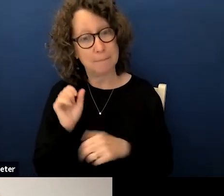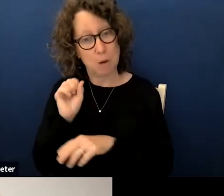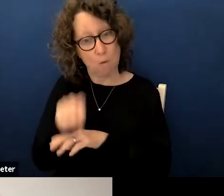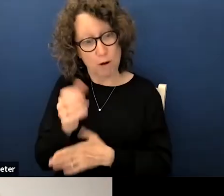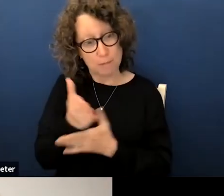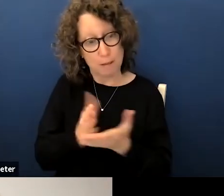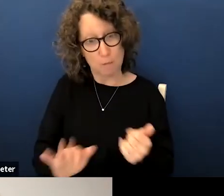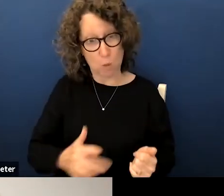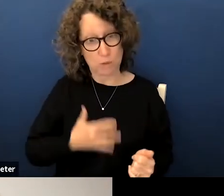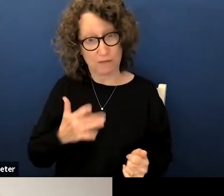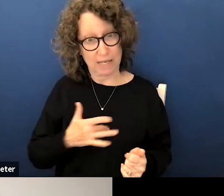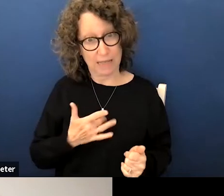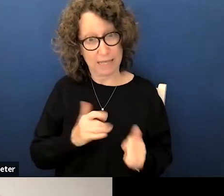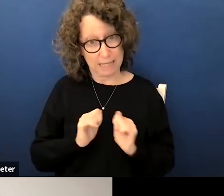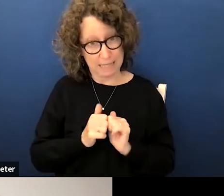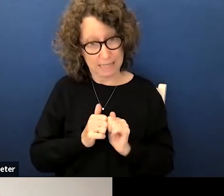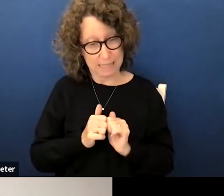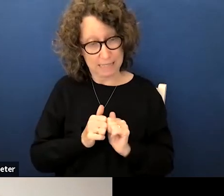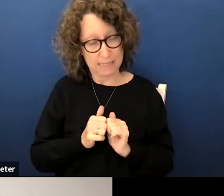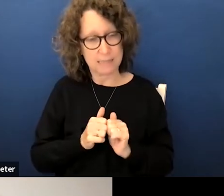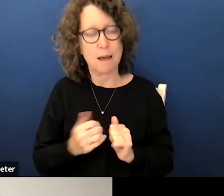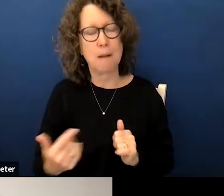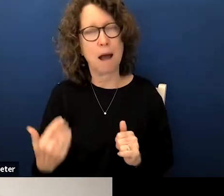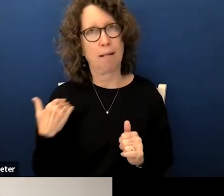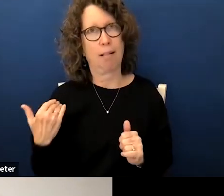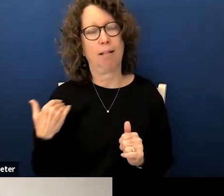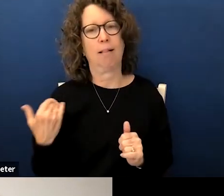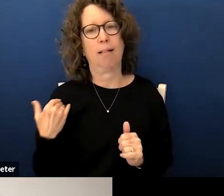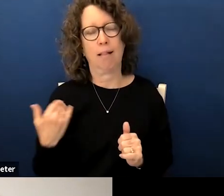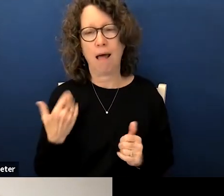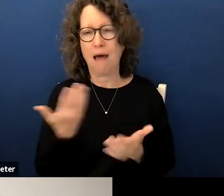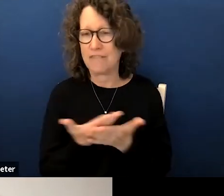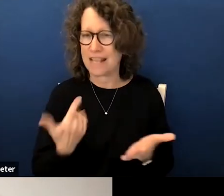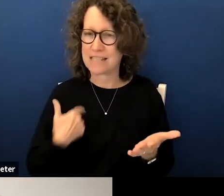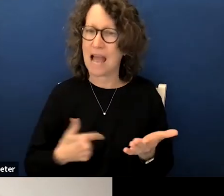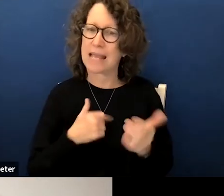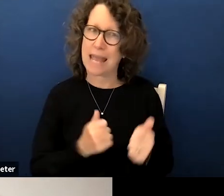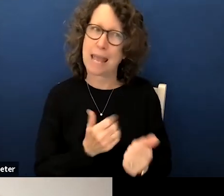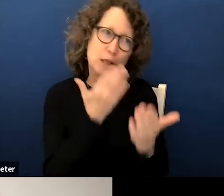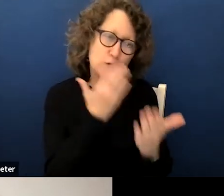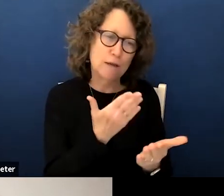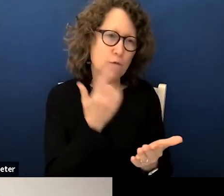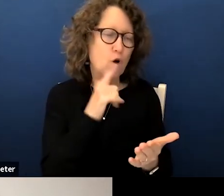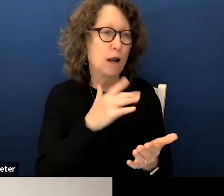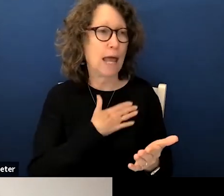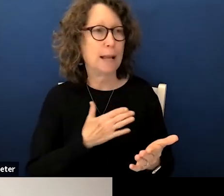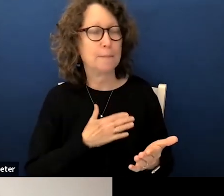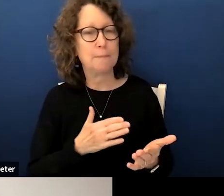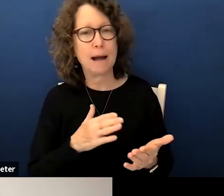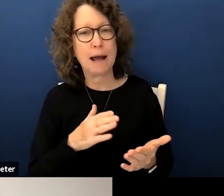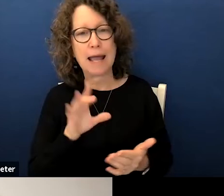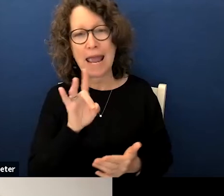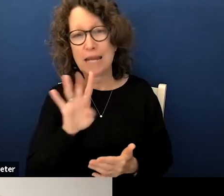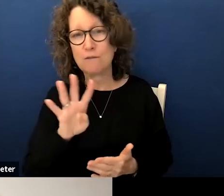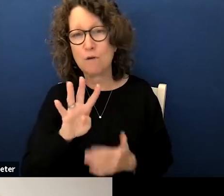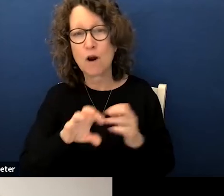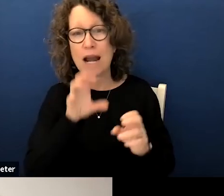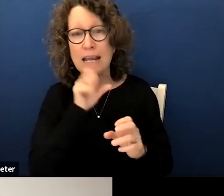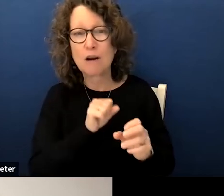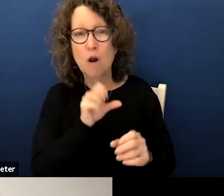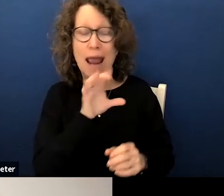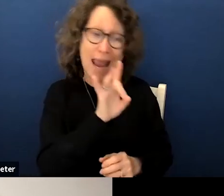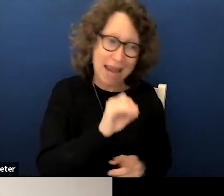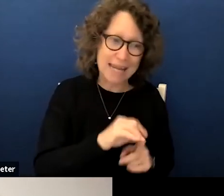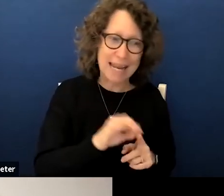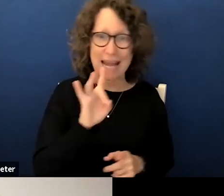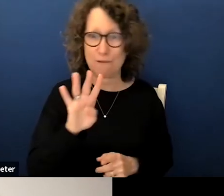some of those feelings is by just reminding myself of the things that i can be grateful for like my 80 and 84 year old parents who are still